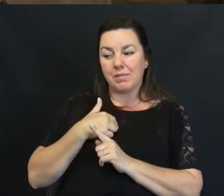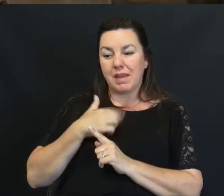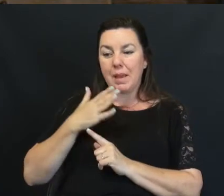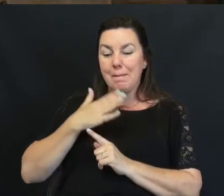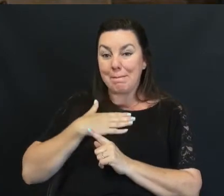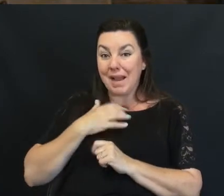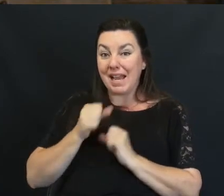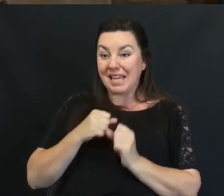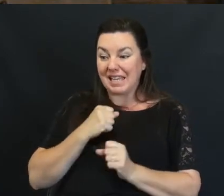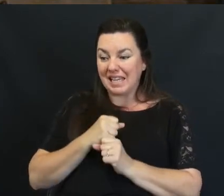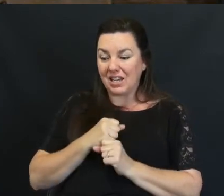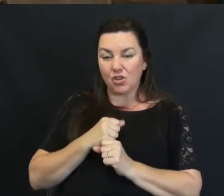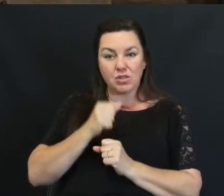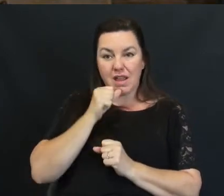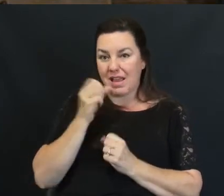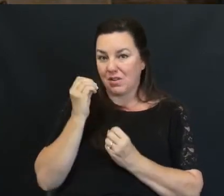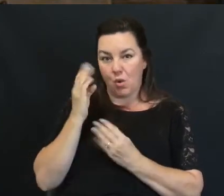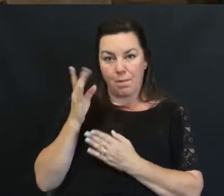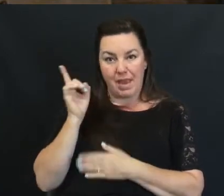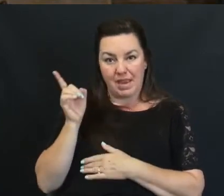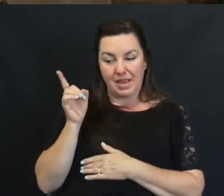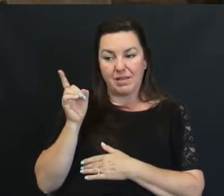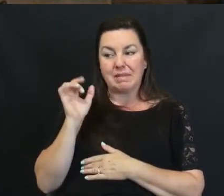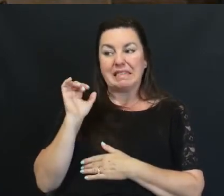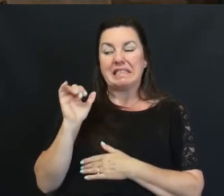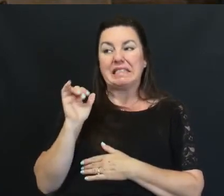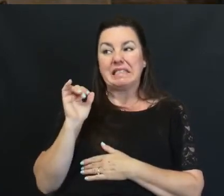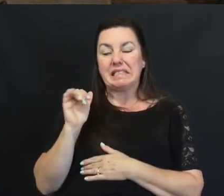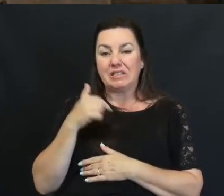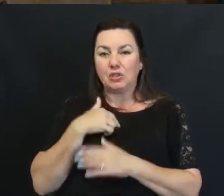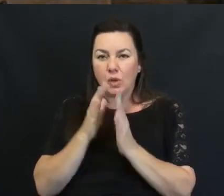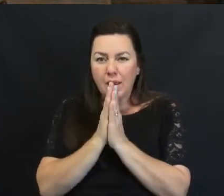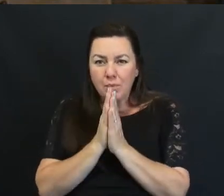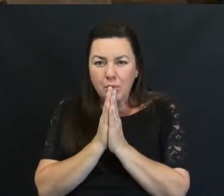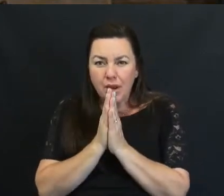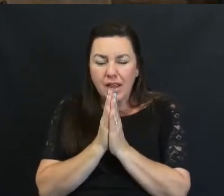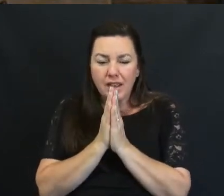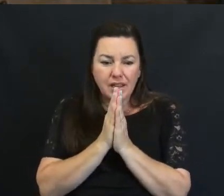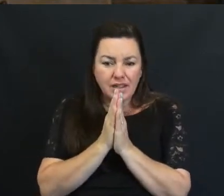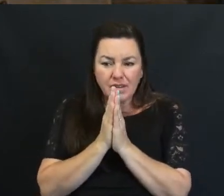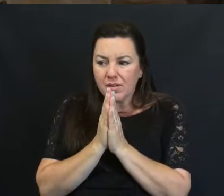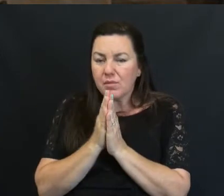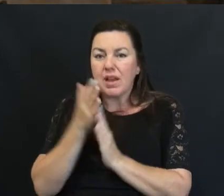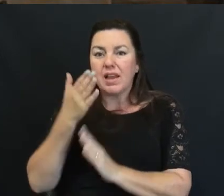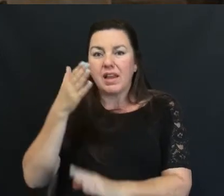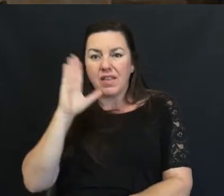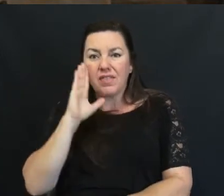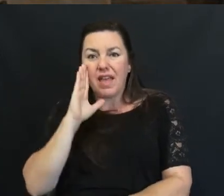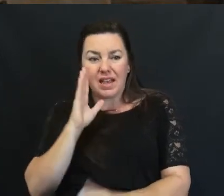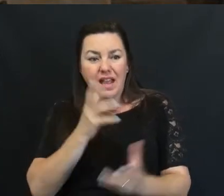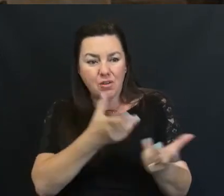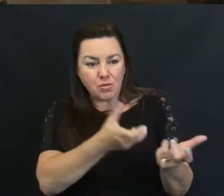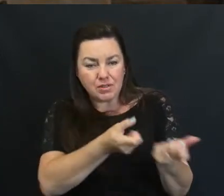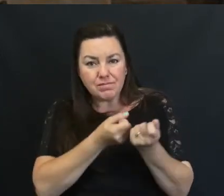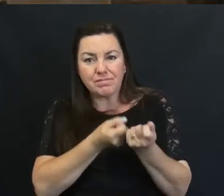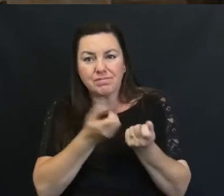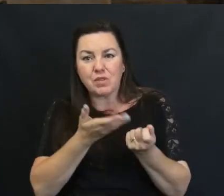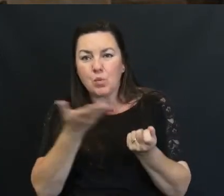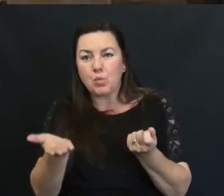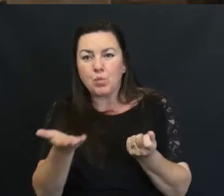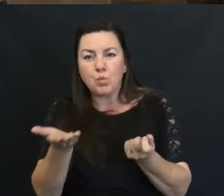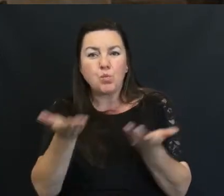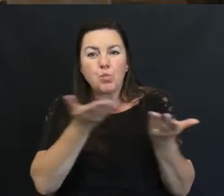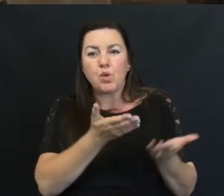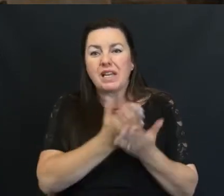Of disobedience So we prayed I prayed diligently That God would bring Something or someone